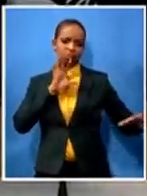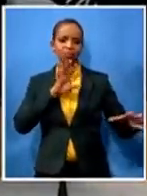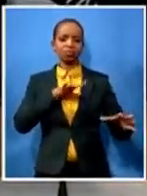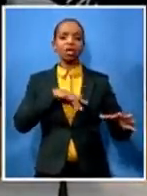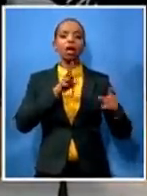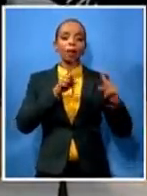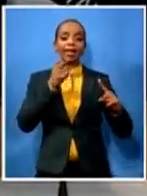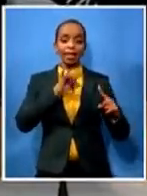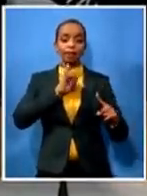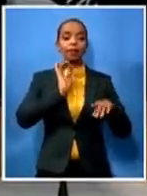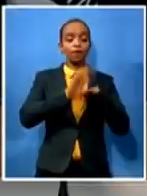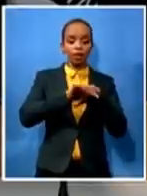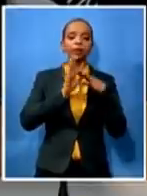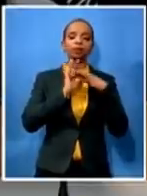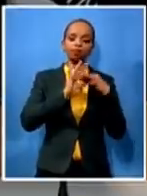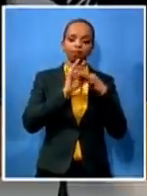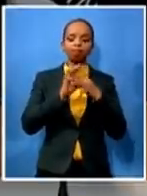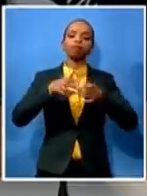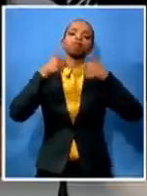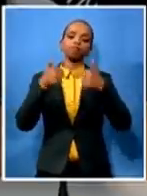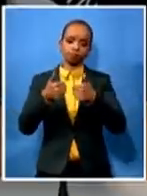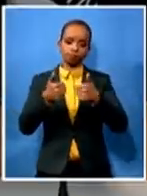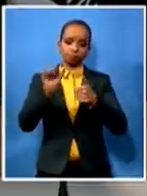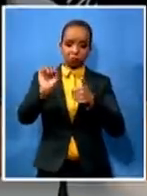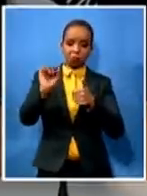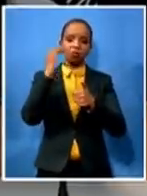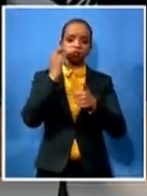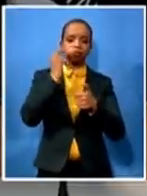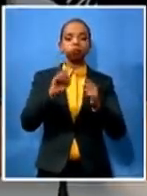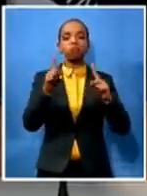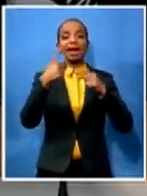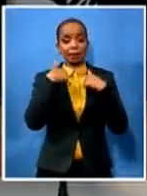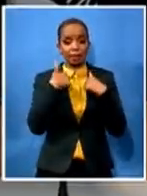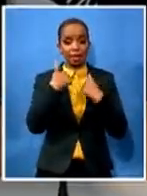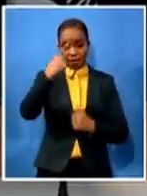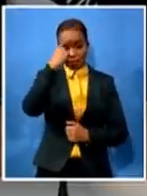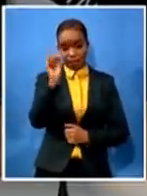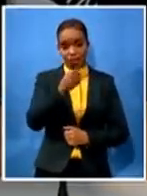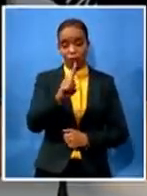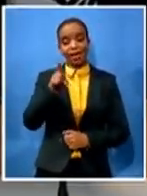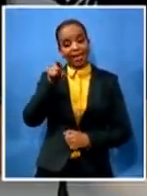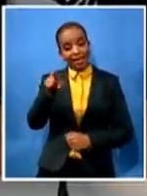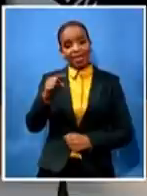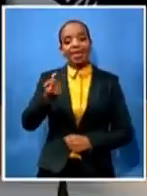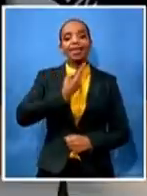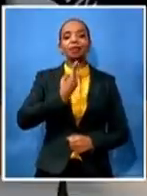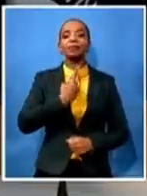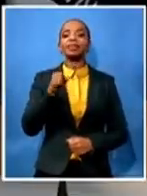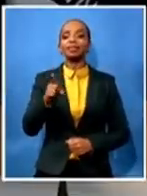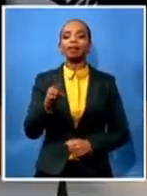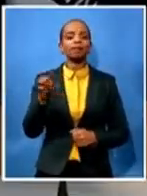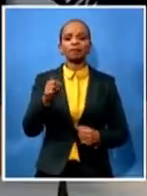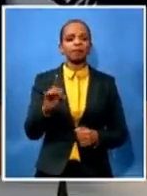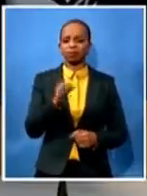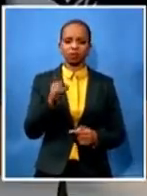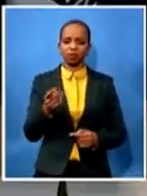i really think that he himself does not actually take also respect for individuals